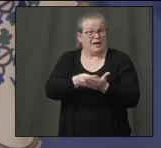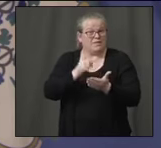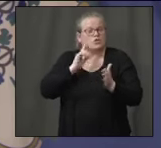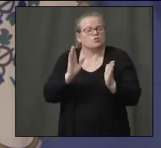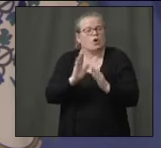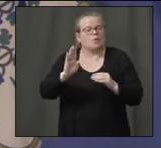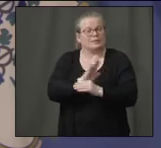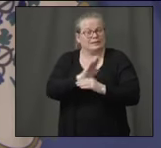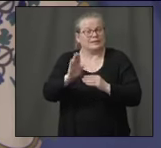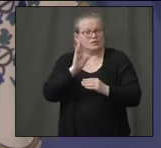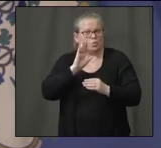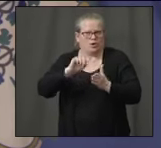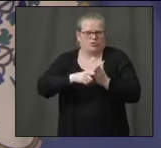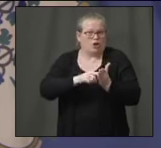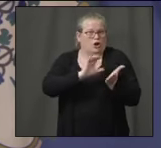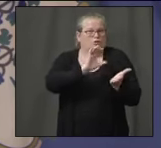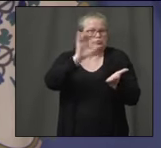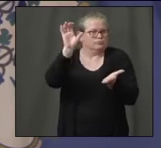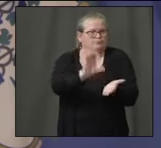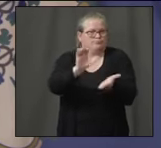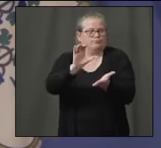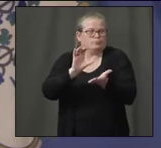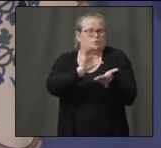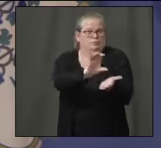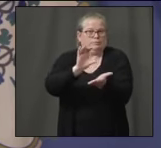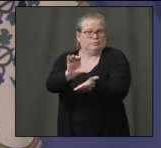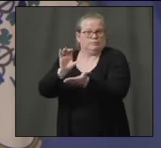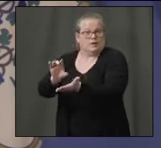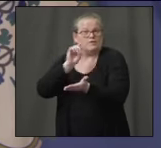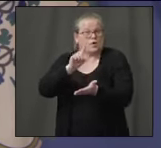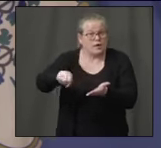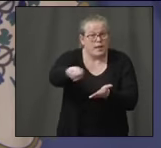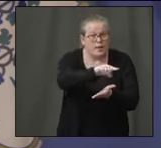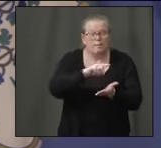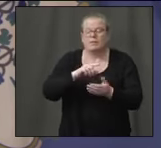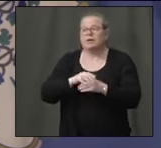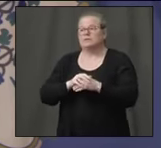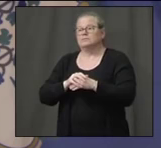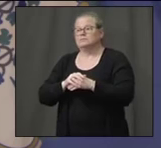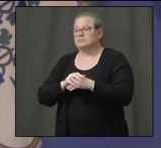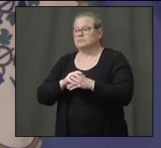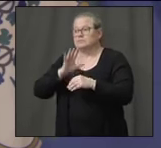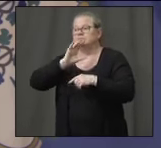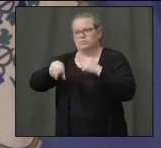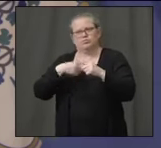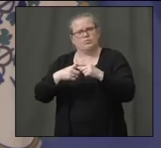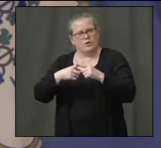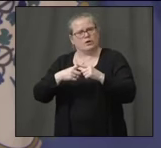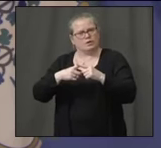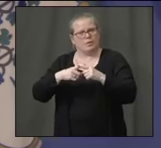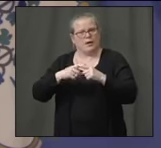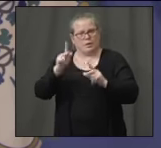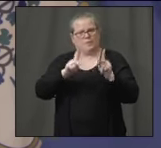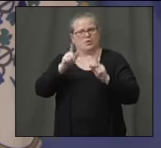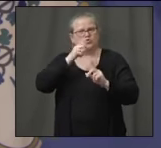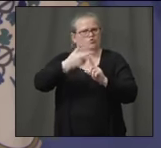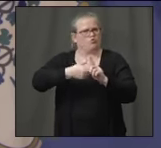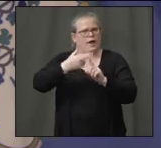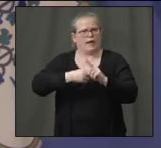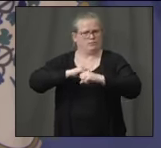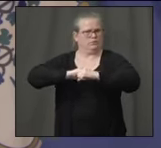months. So that would give some level of protection to those same tenants on the commercial side, not just the residential side.